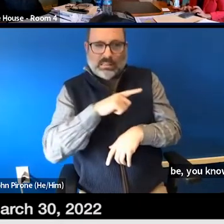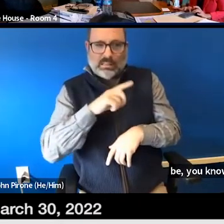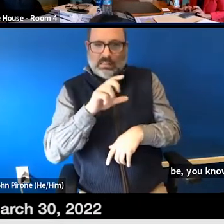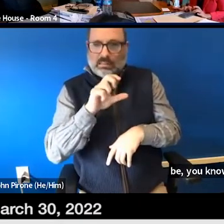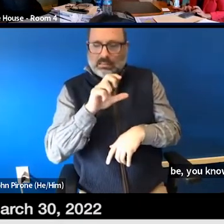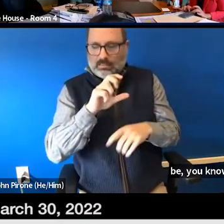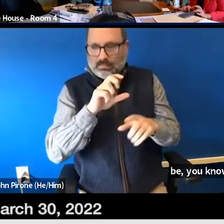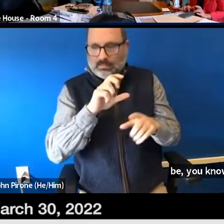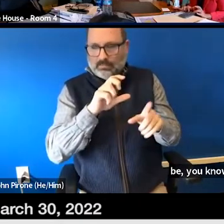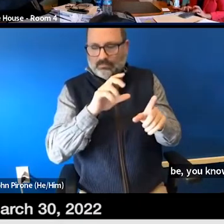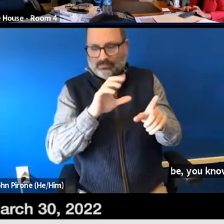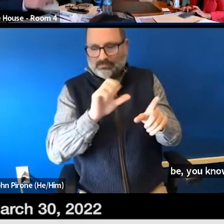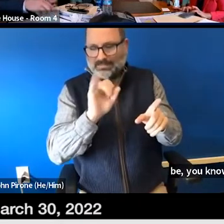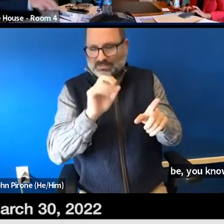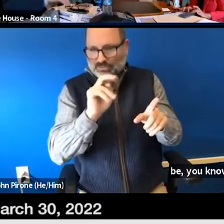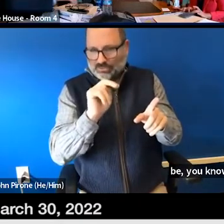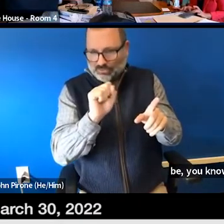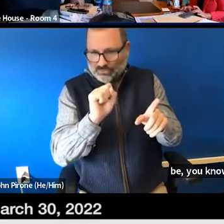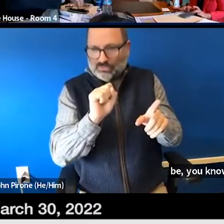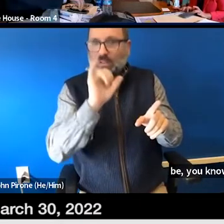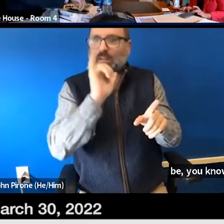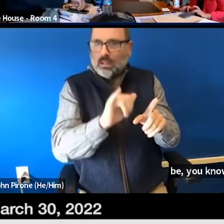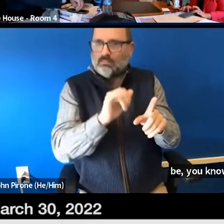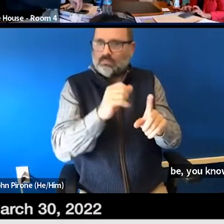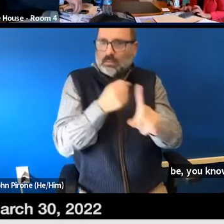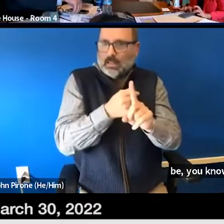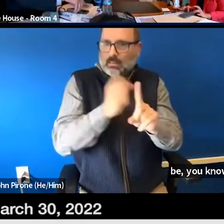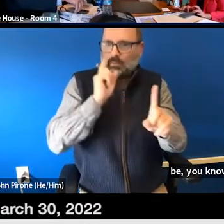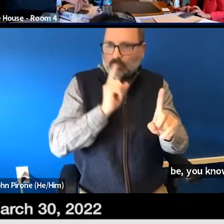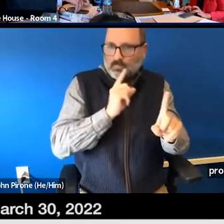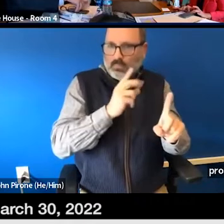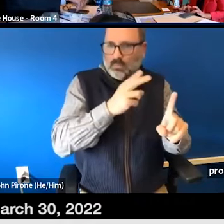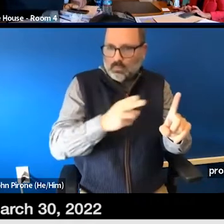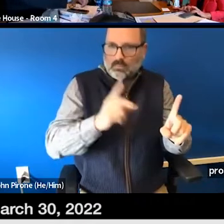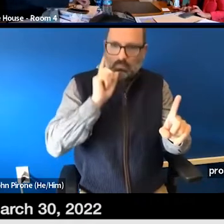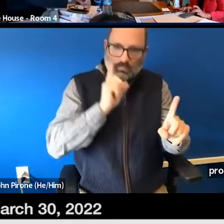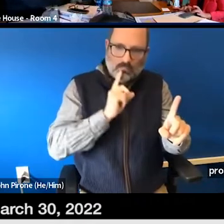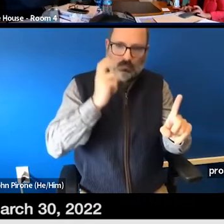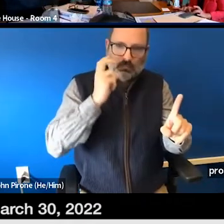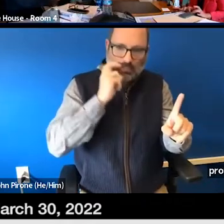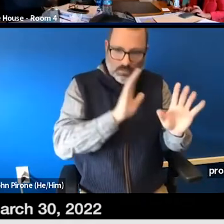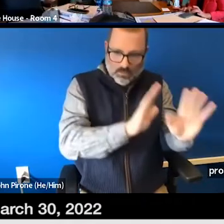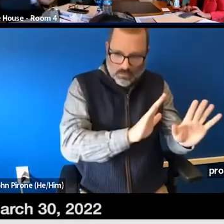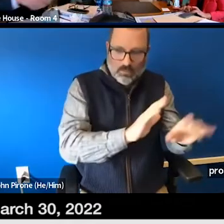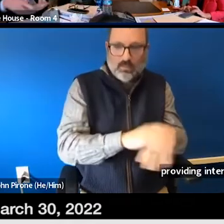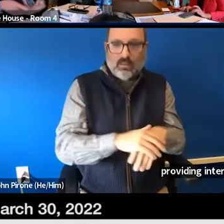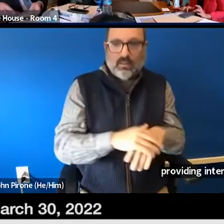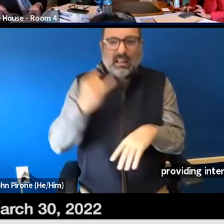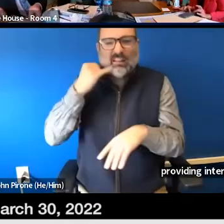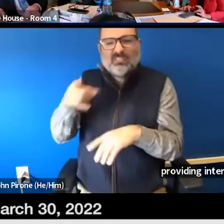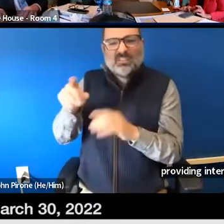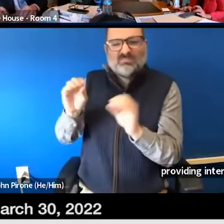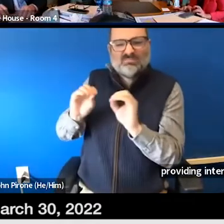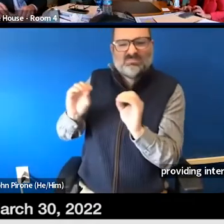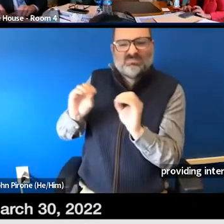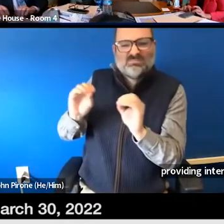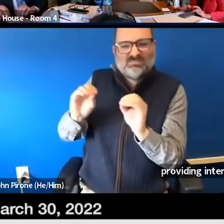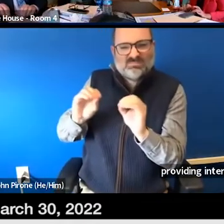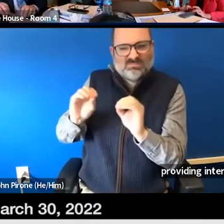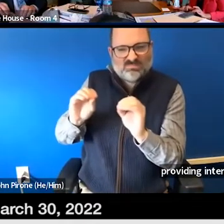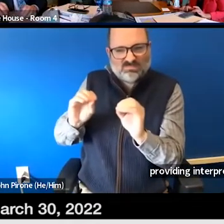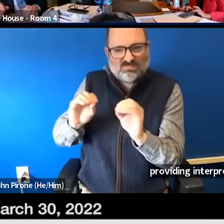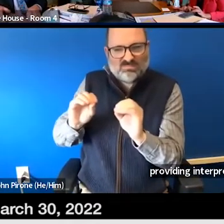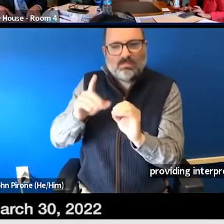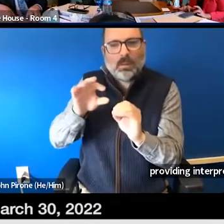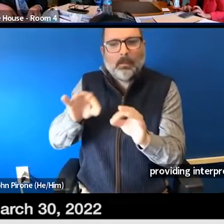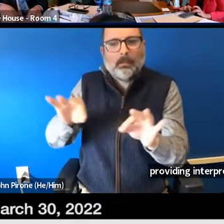interpreters and car providers that would have a legislative session session